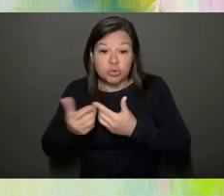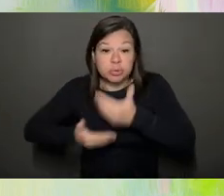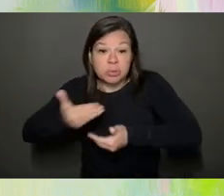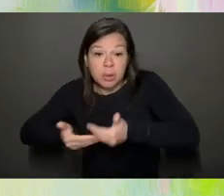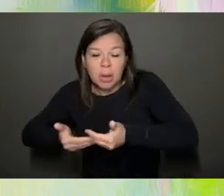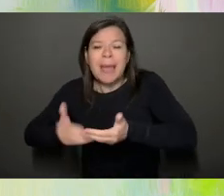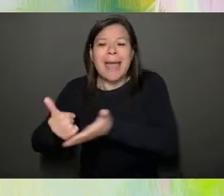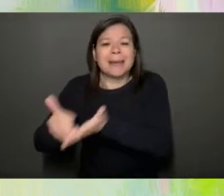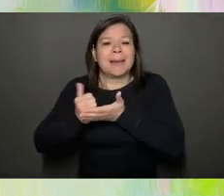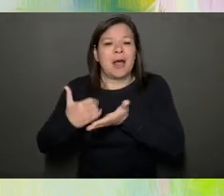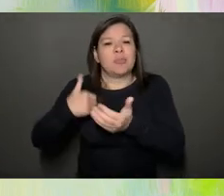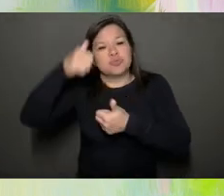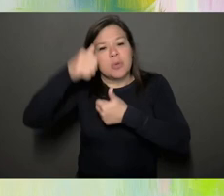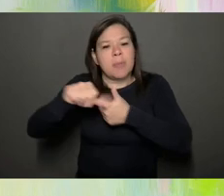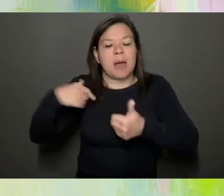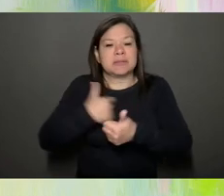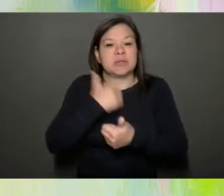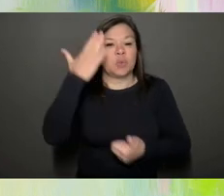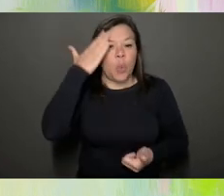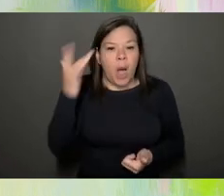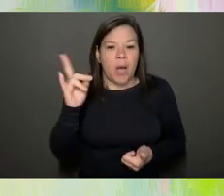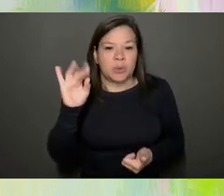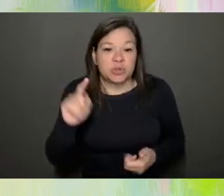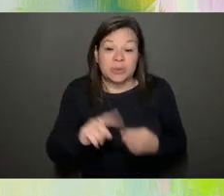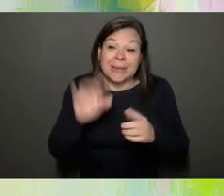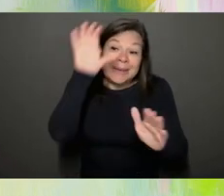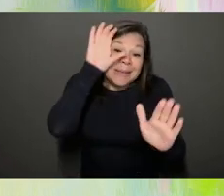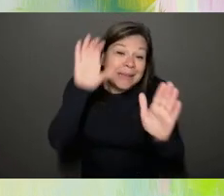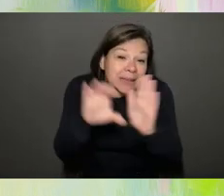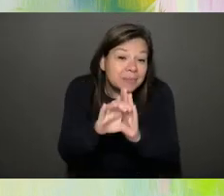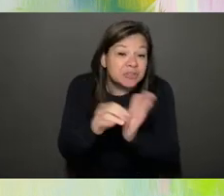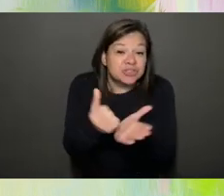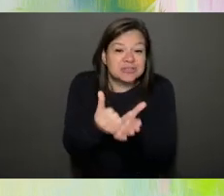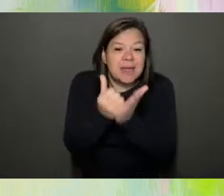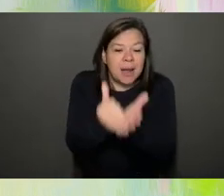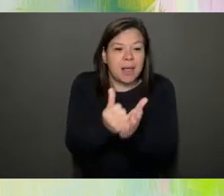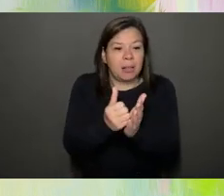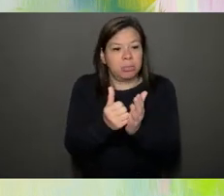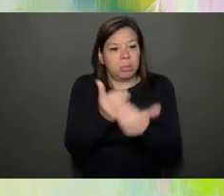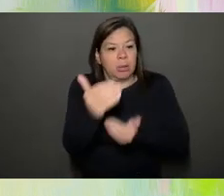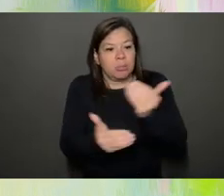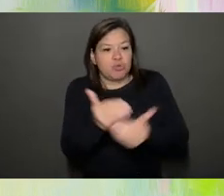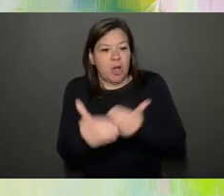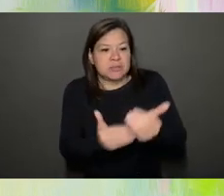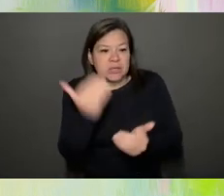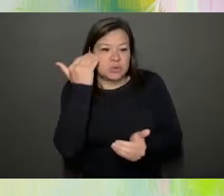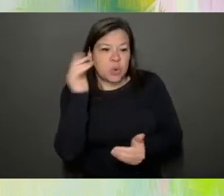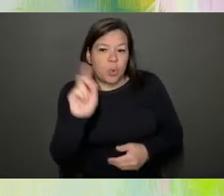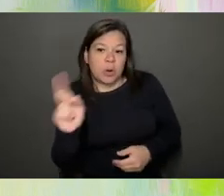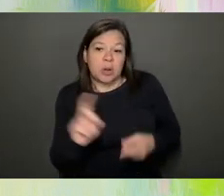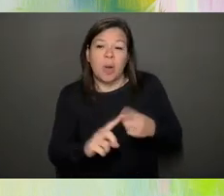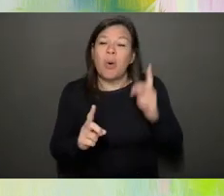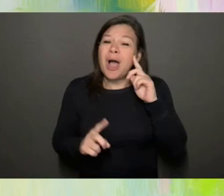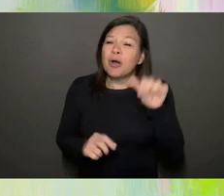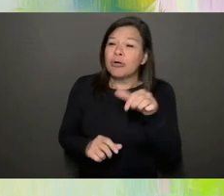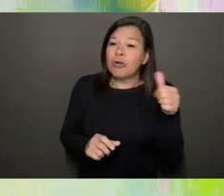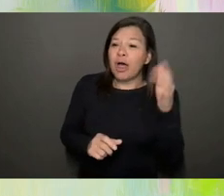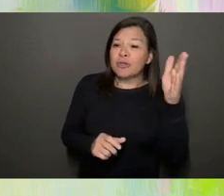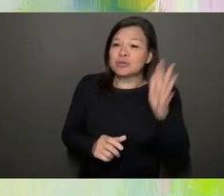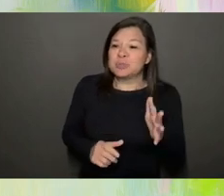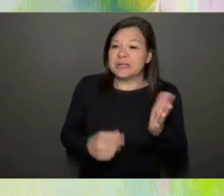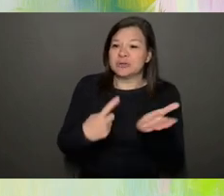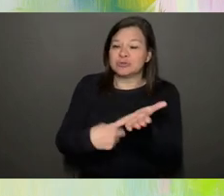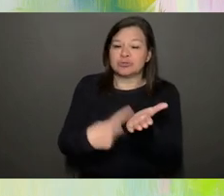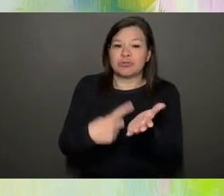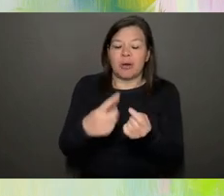images that can help people know where they are in the process. I heard some of the other speakers today, you know, really profound commitment